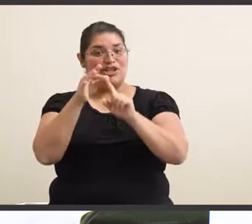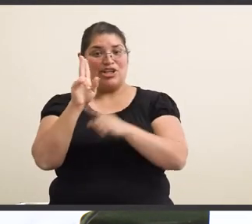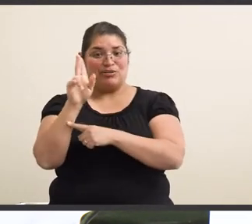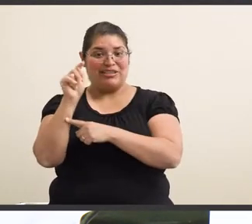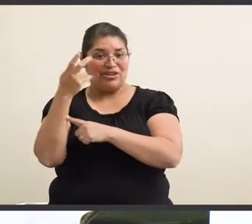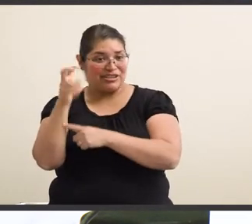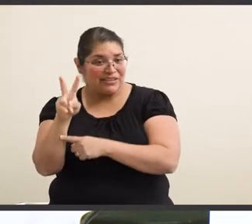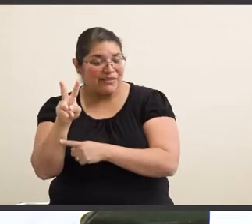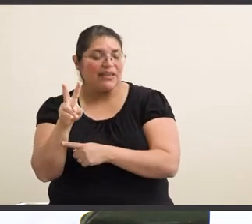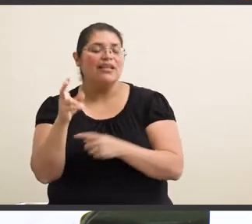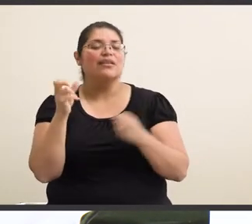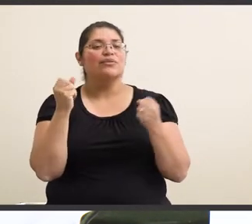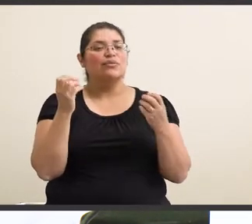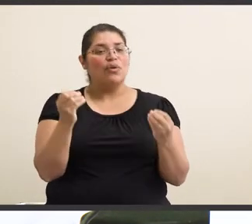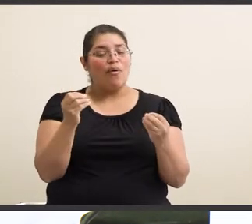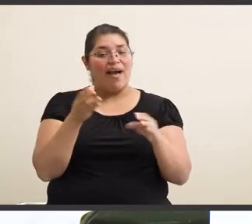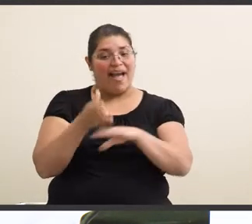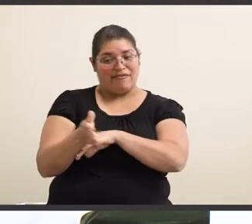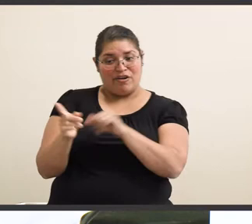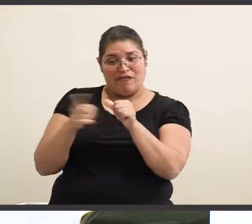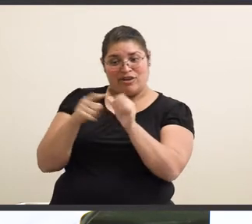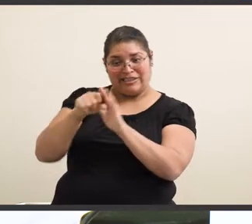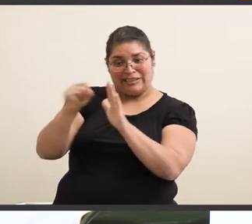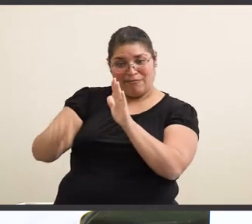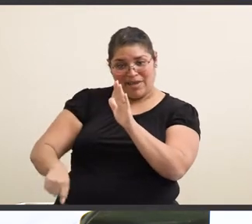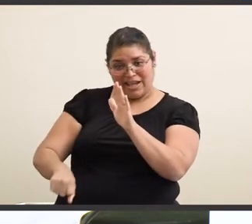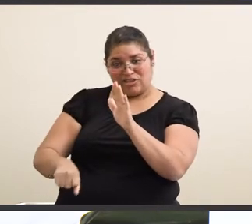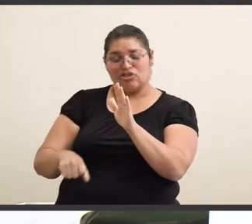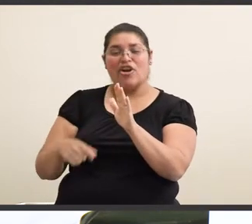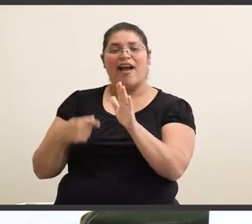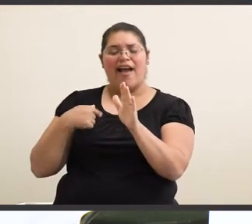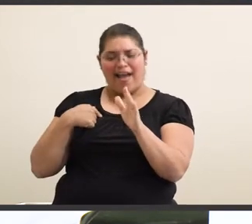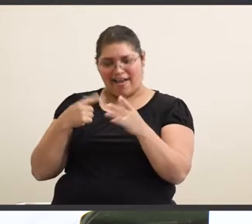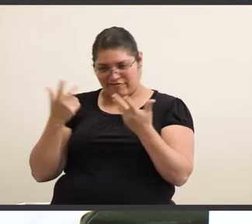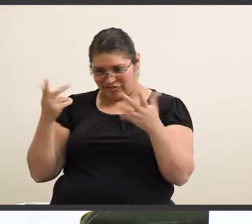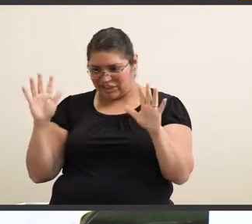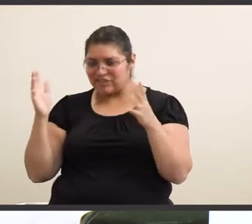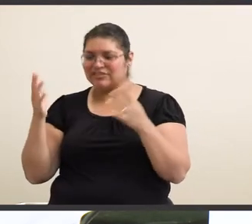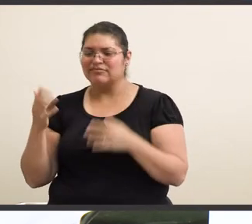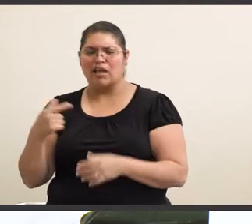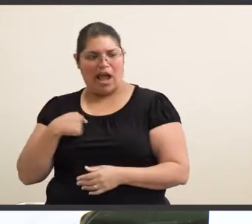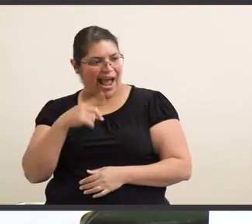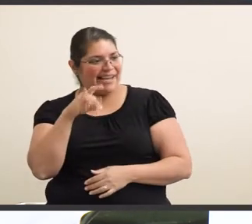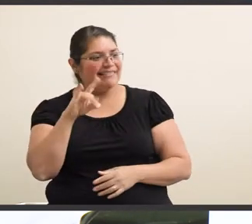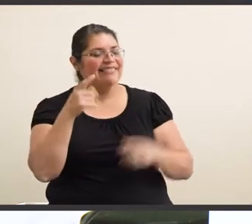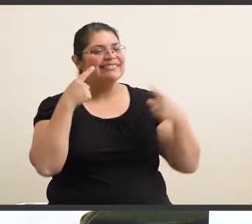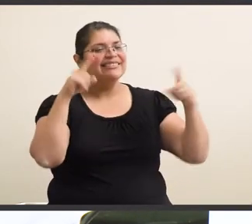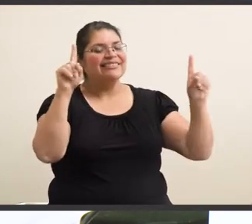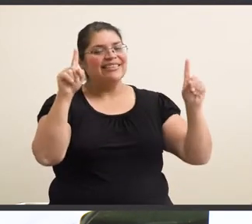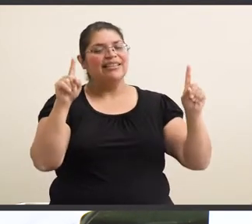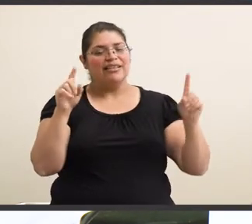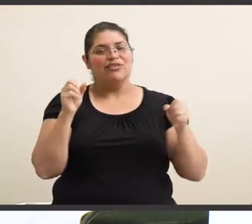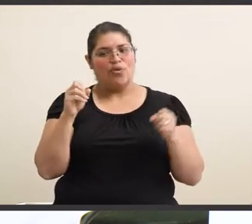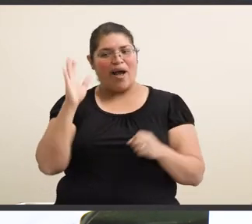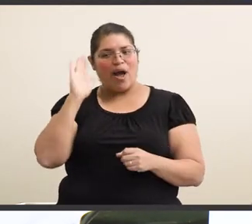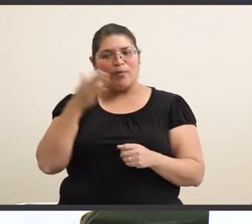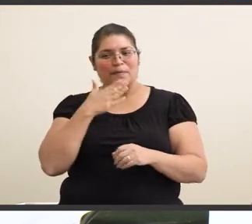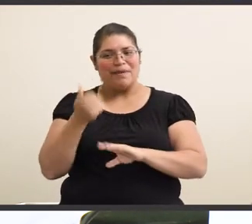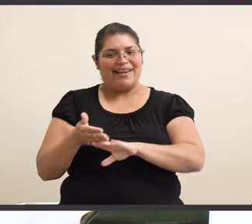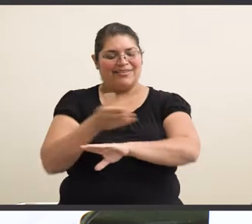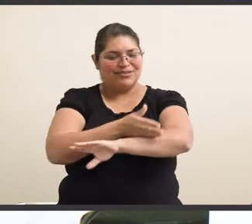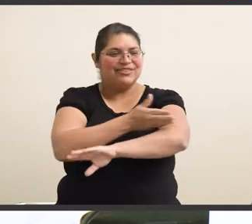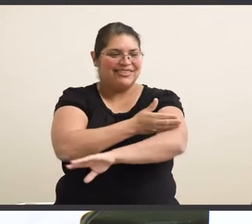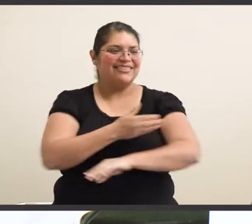UCRGV. So, after the first semester, when I got the thesis, I'm like, okay, I did succeed. I think I'm gonna do better,